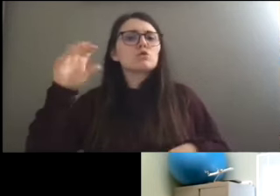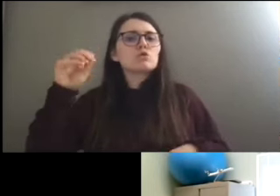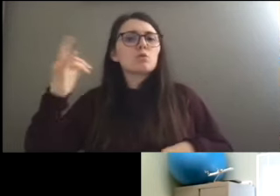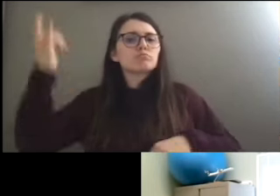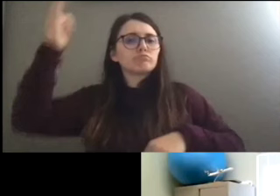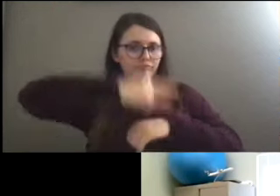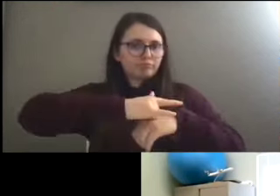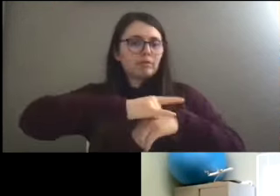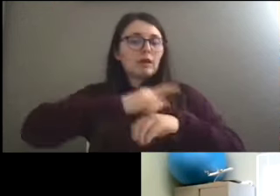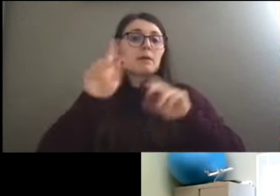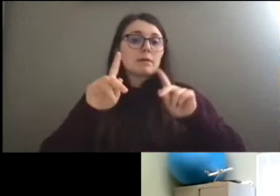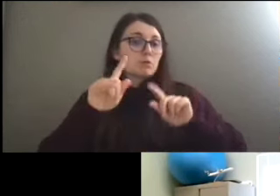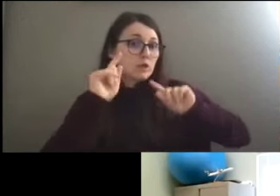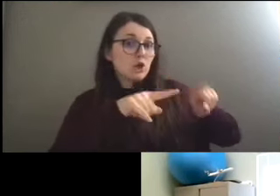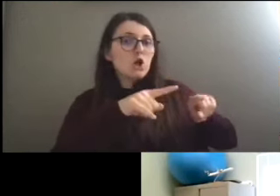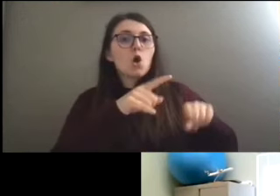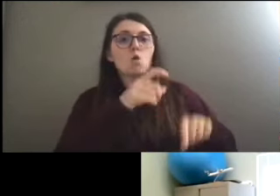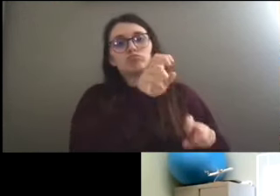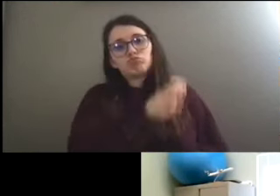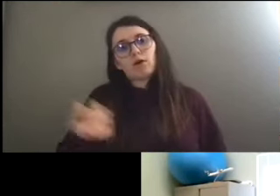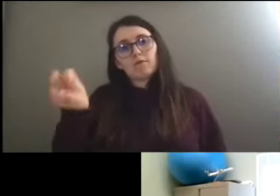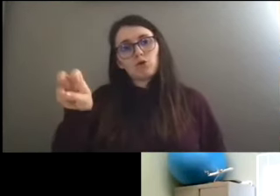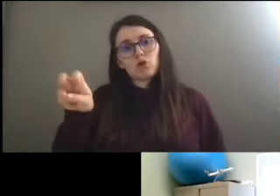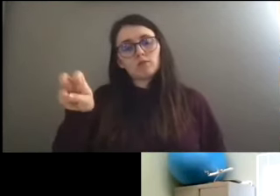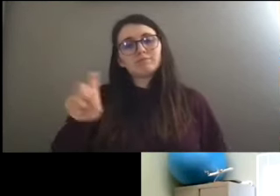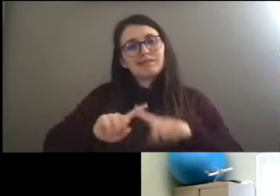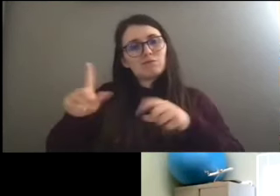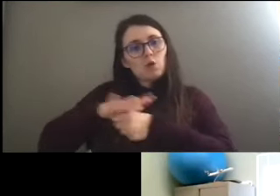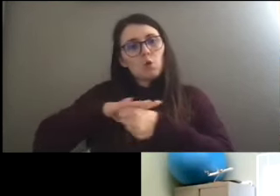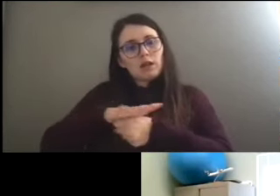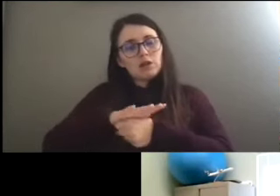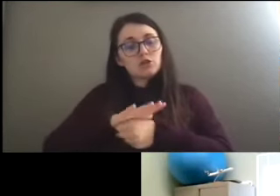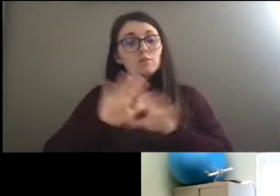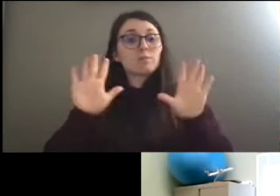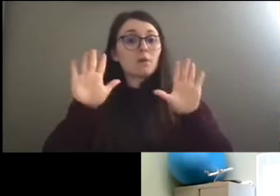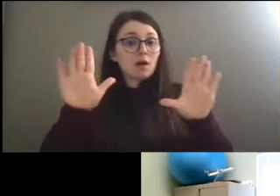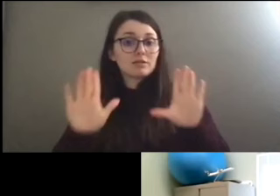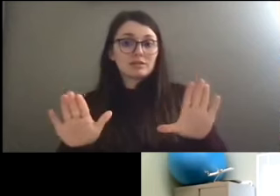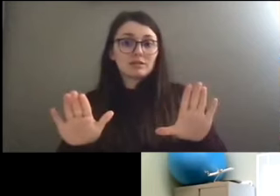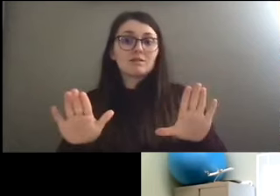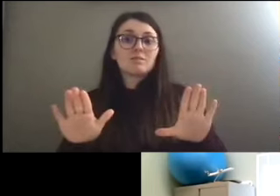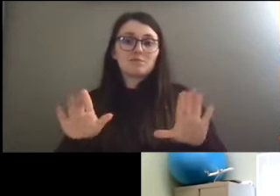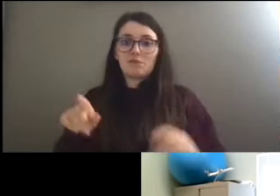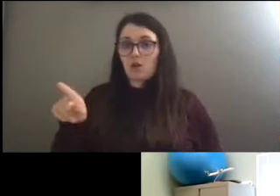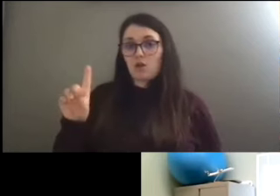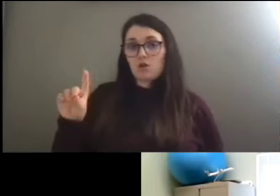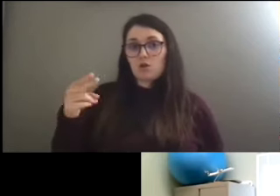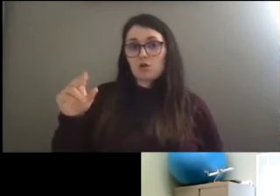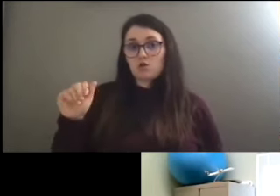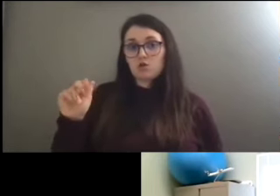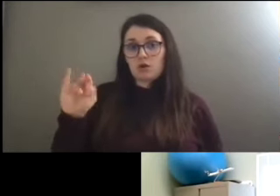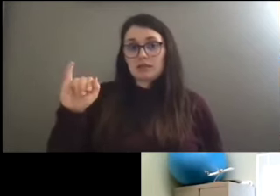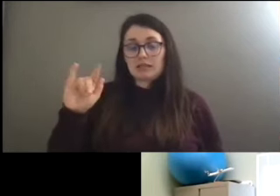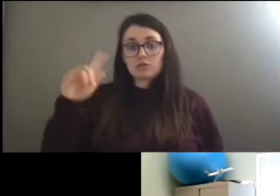them and people can go where they want to go. Awesome. Okay. I, Donnie's question made me, um,